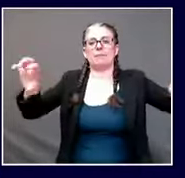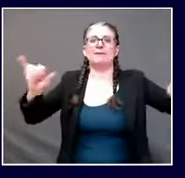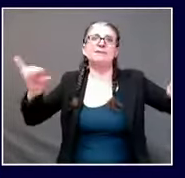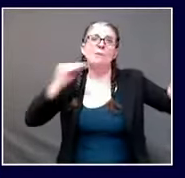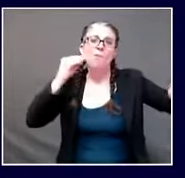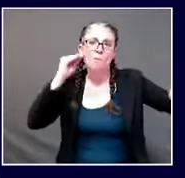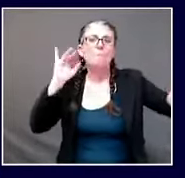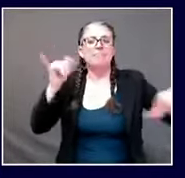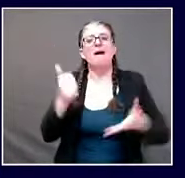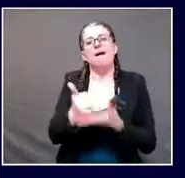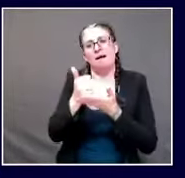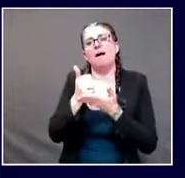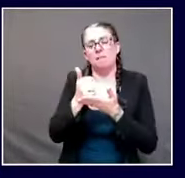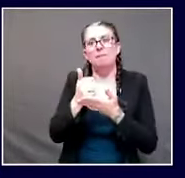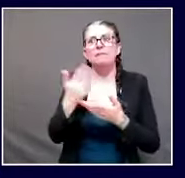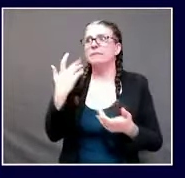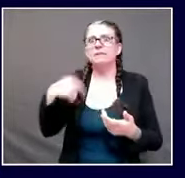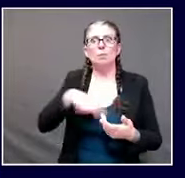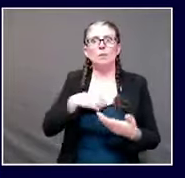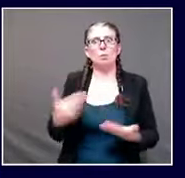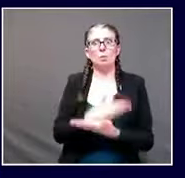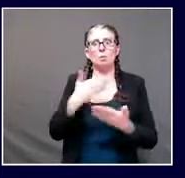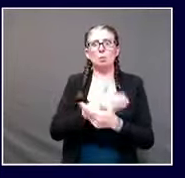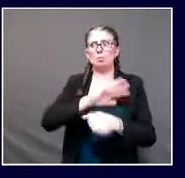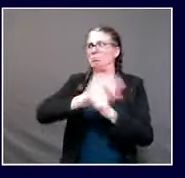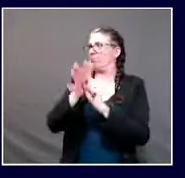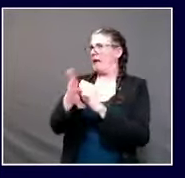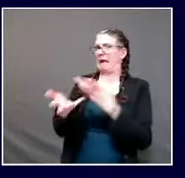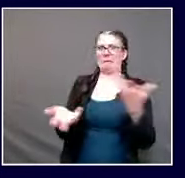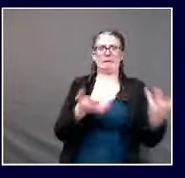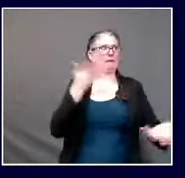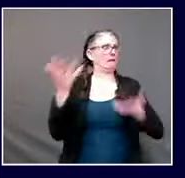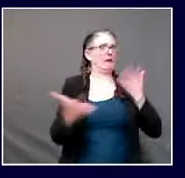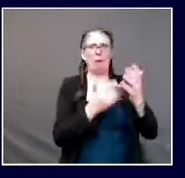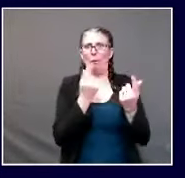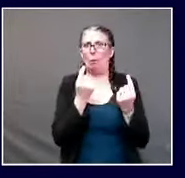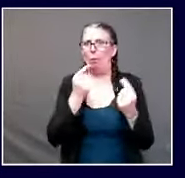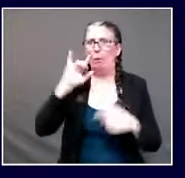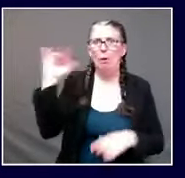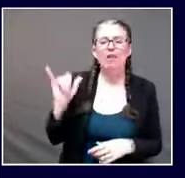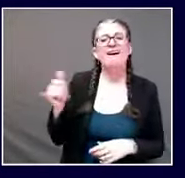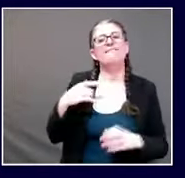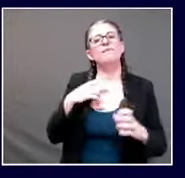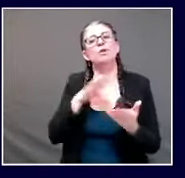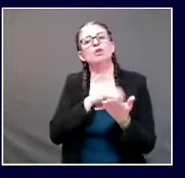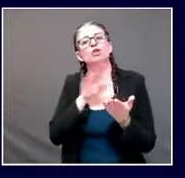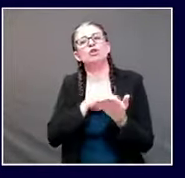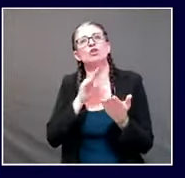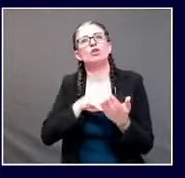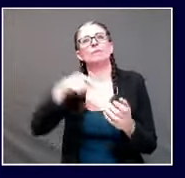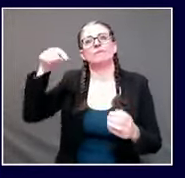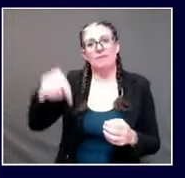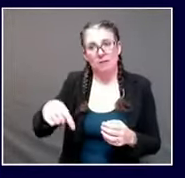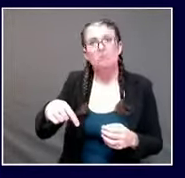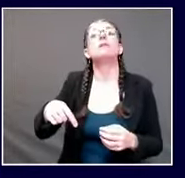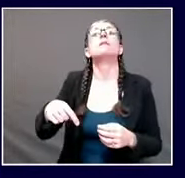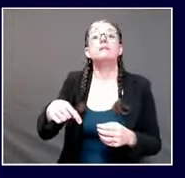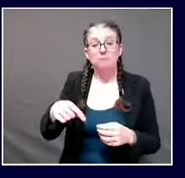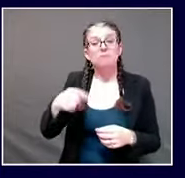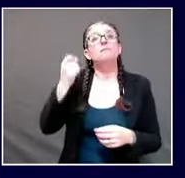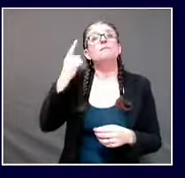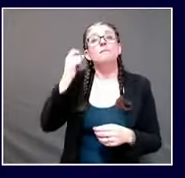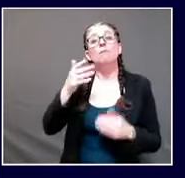um expanded unemployment benefits that helped and because the congress enacted a ppp a paycheck paycheck